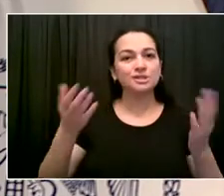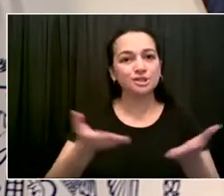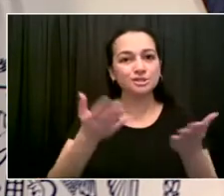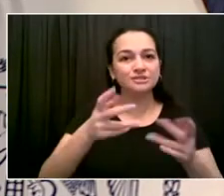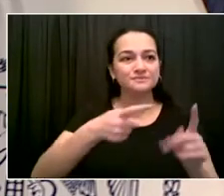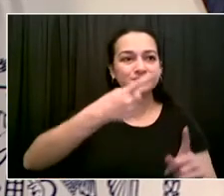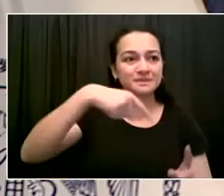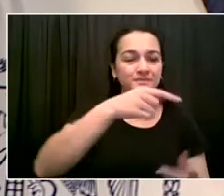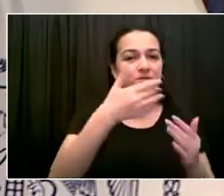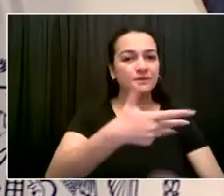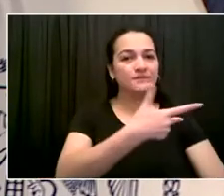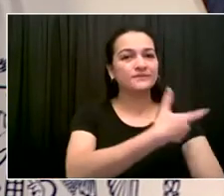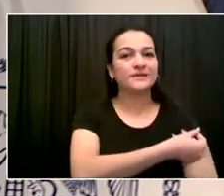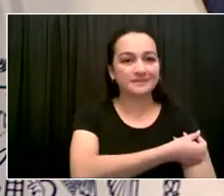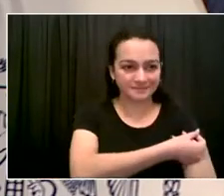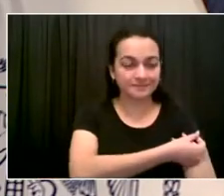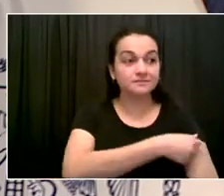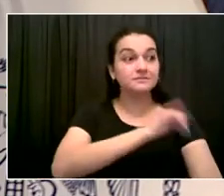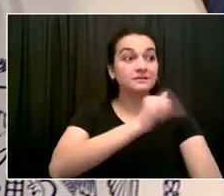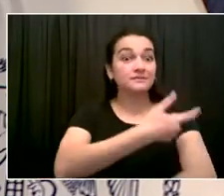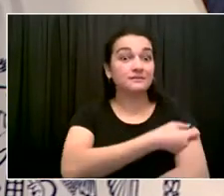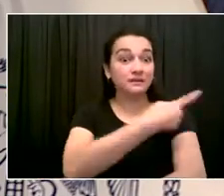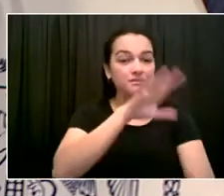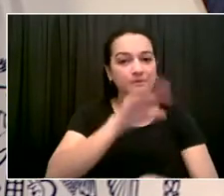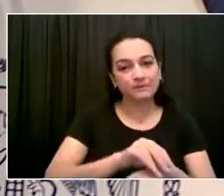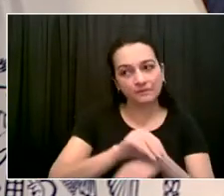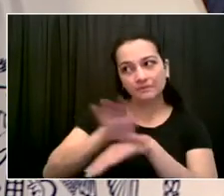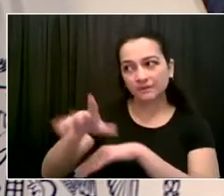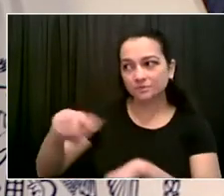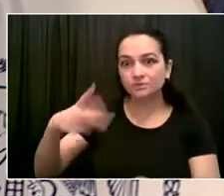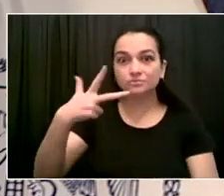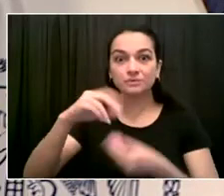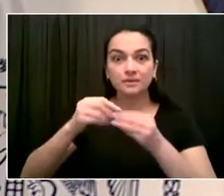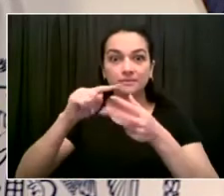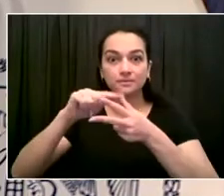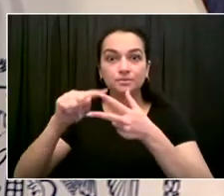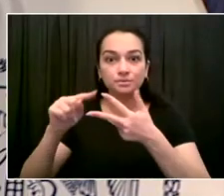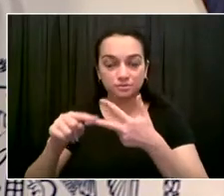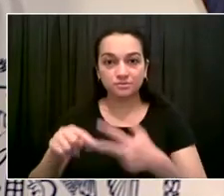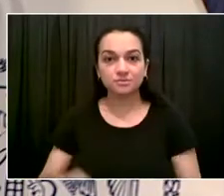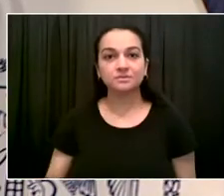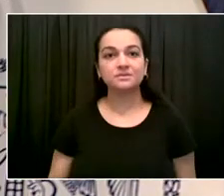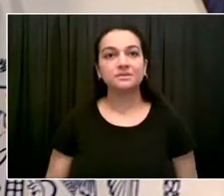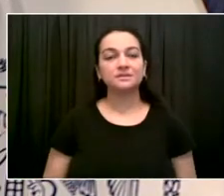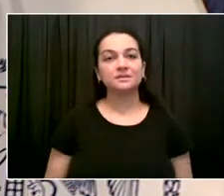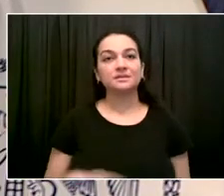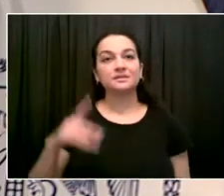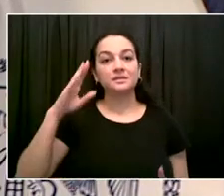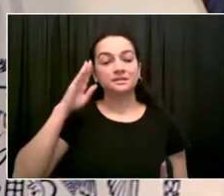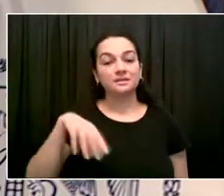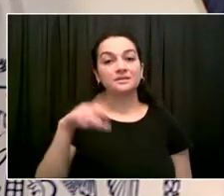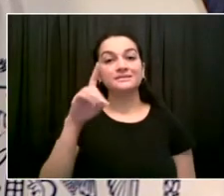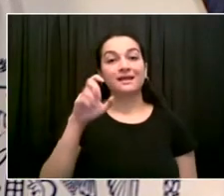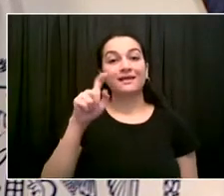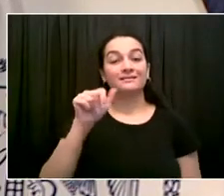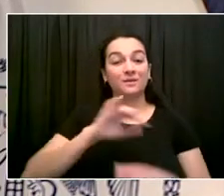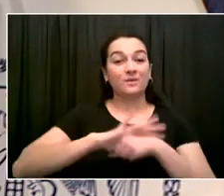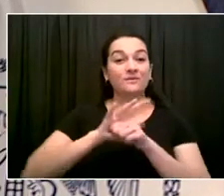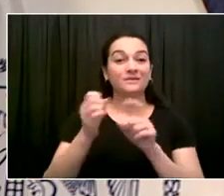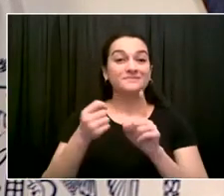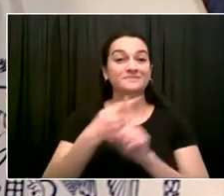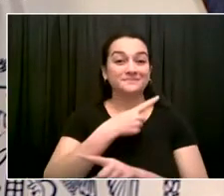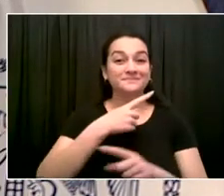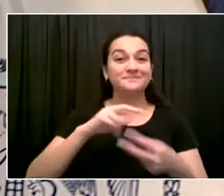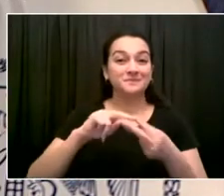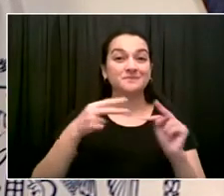powerful negative reality of the Delta variant, we still see a very low rate of hospitalization. We also see hospitals handling the